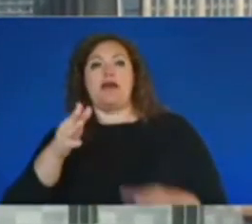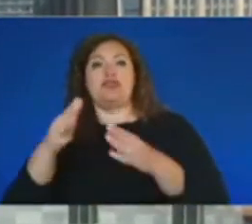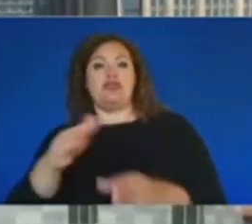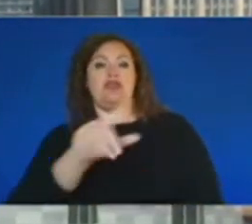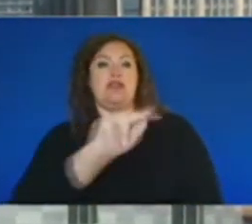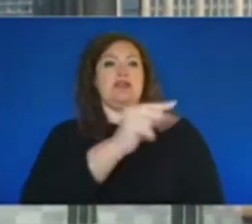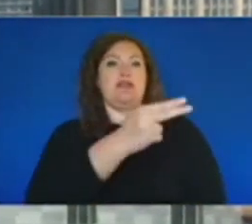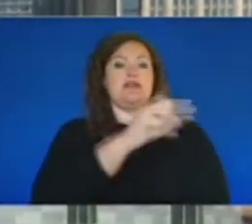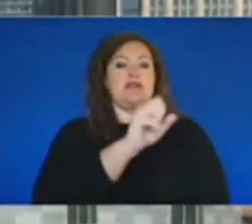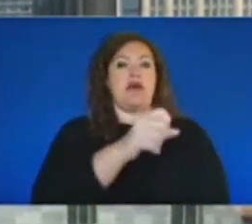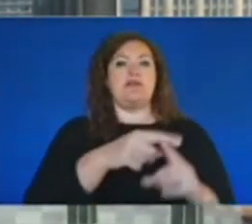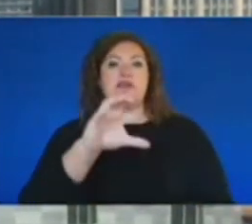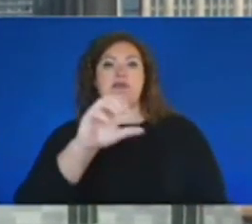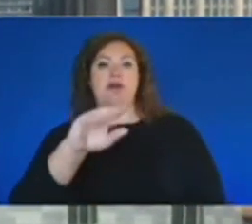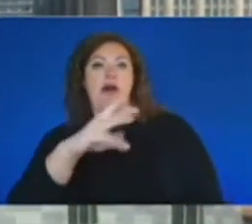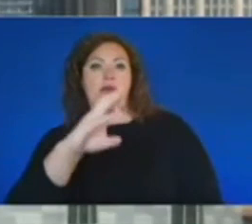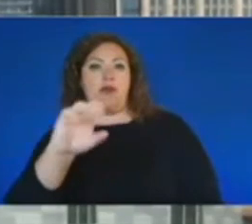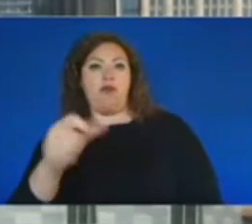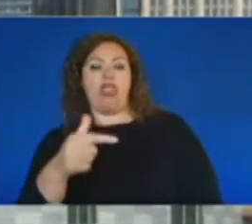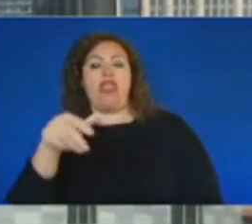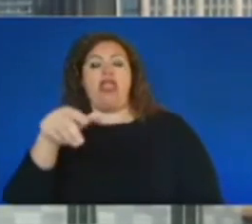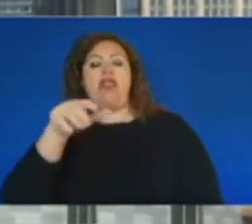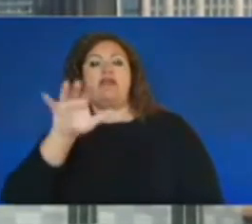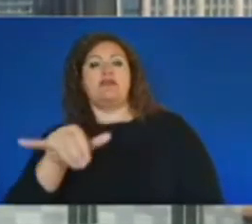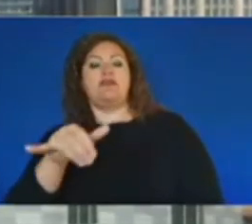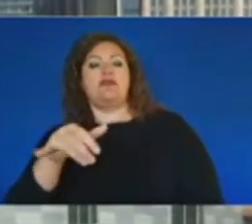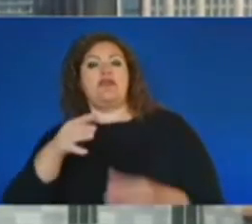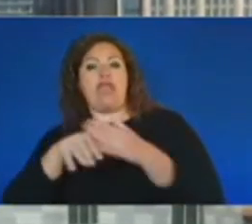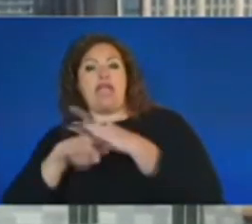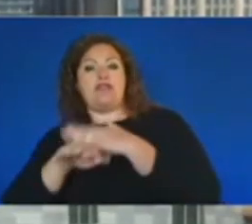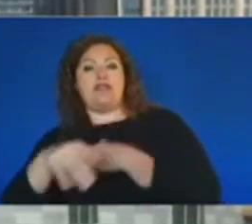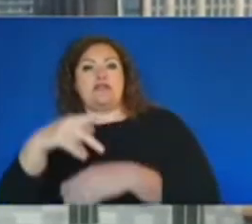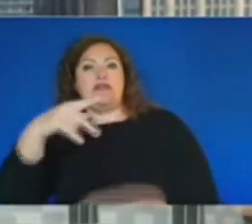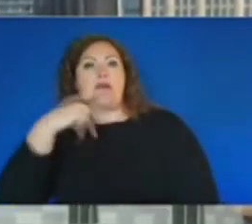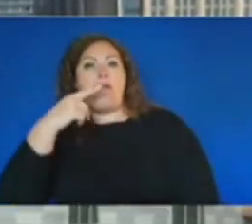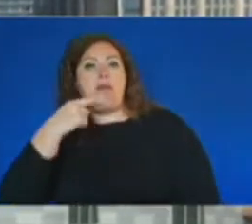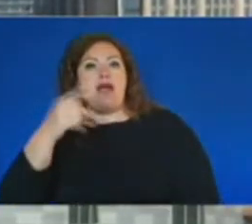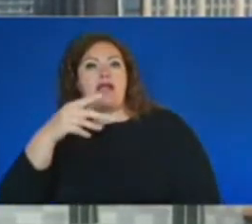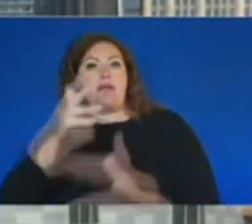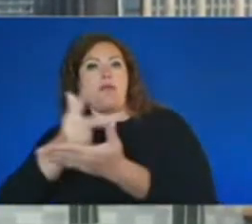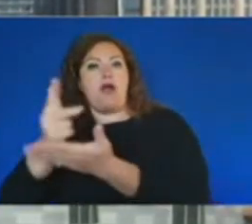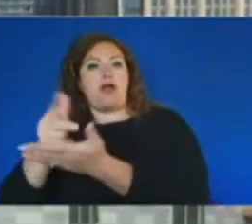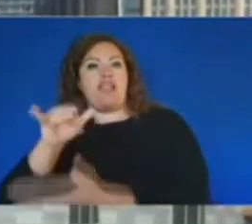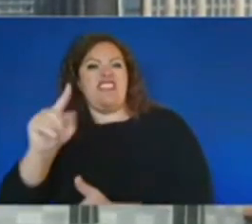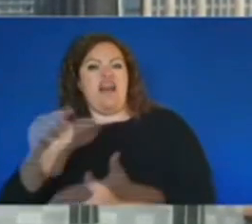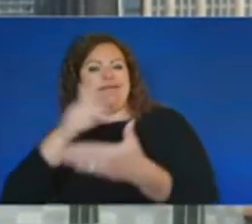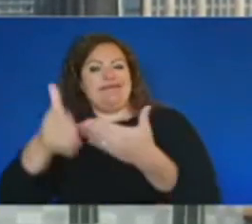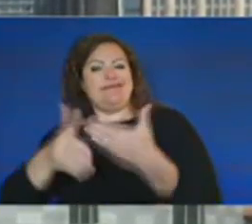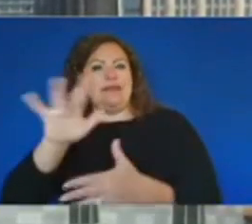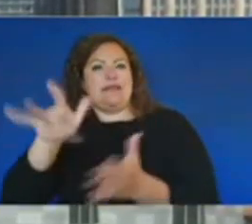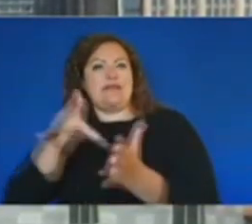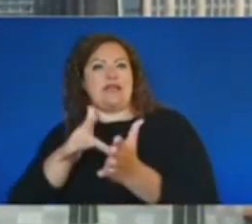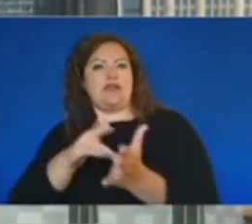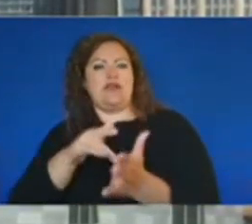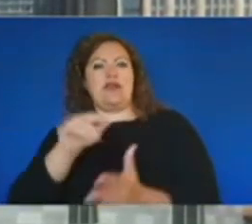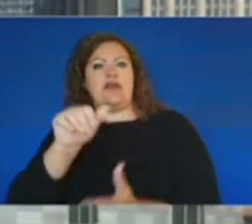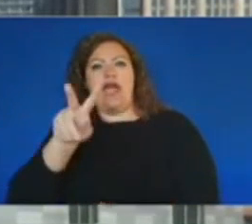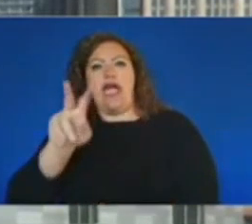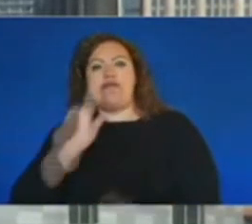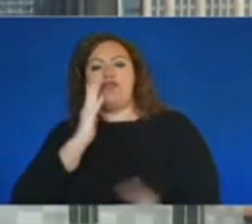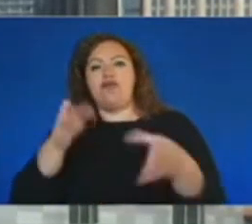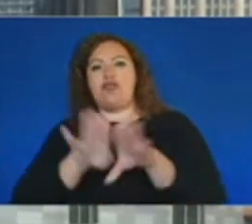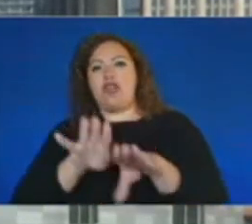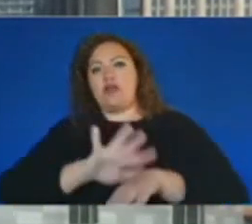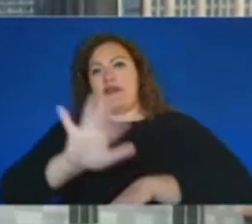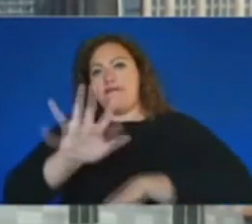Avenue to the entrance of the public parking lot just off of Central Avenue will close at 5 o'clock this